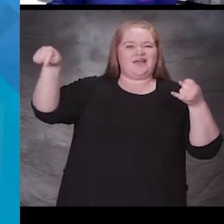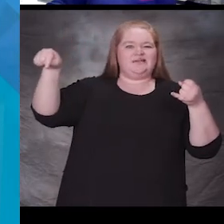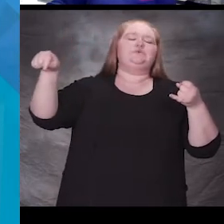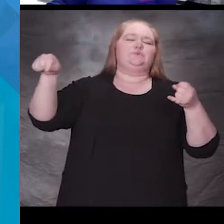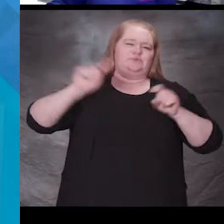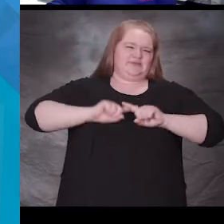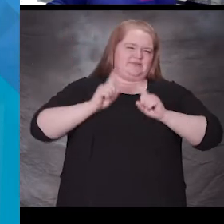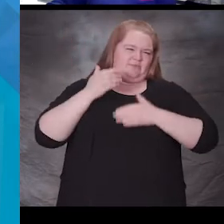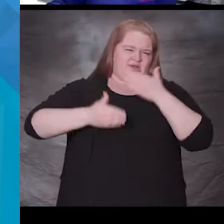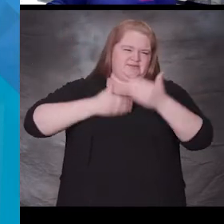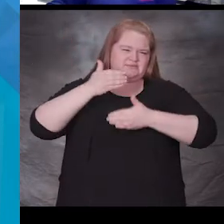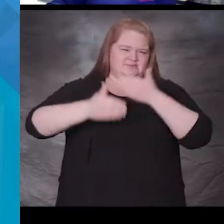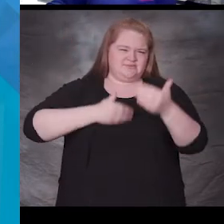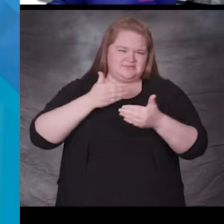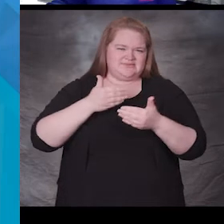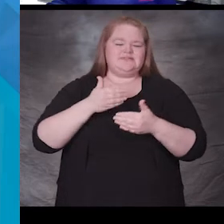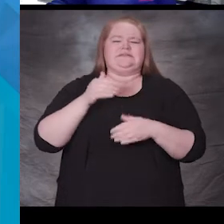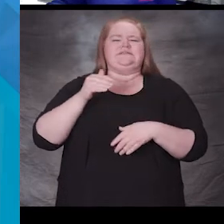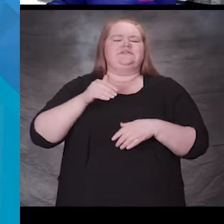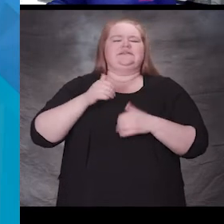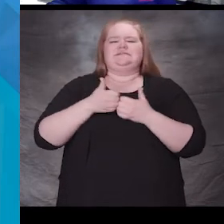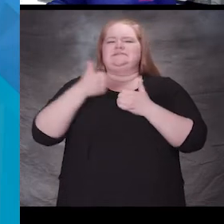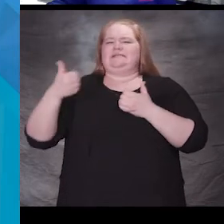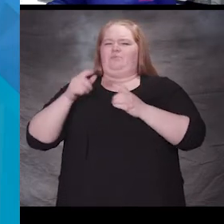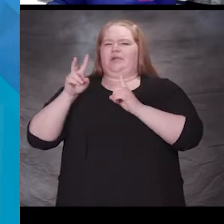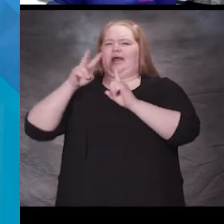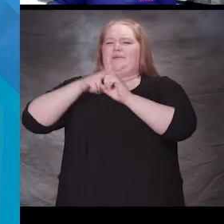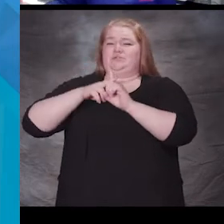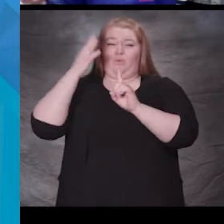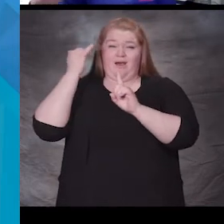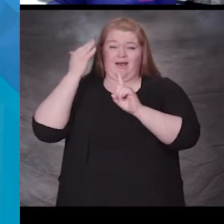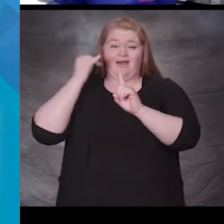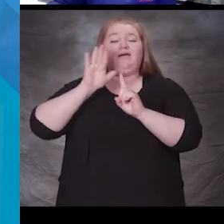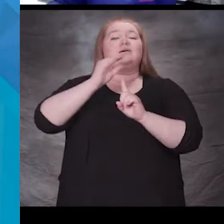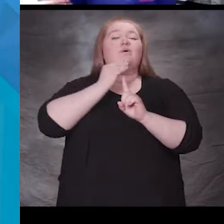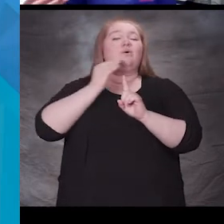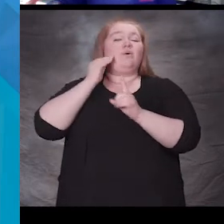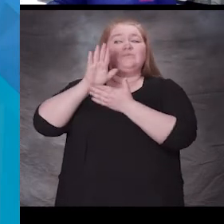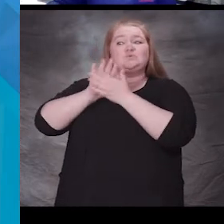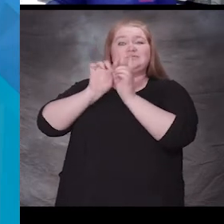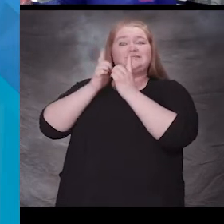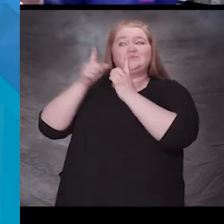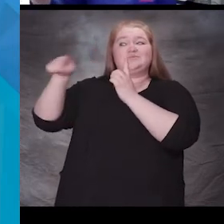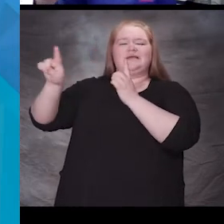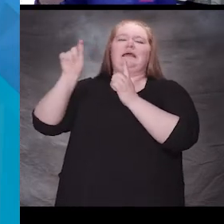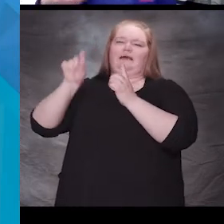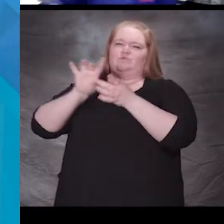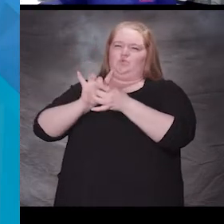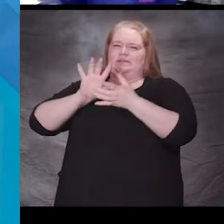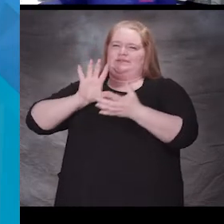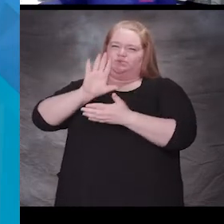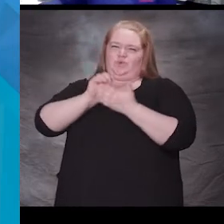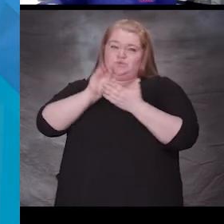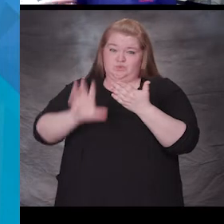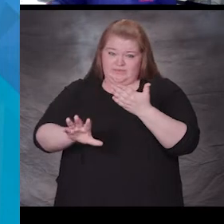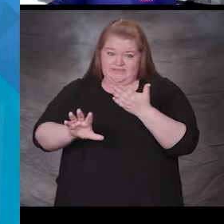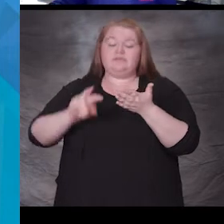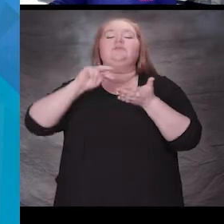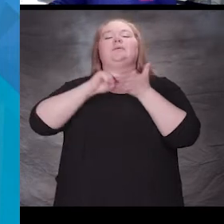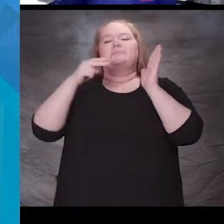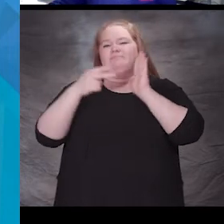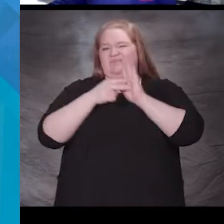that you'd have to check with your school district releasing. They have to release you to be able to choice into our schools.